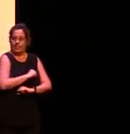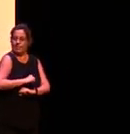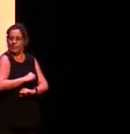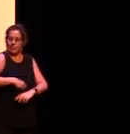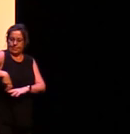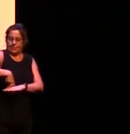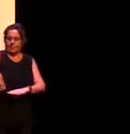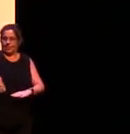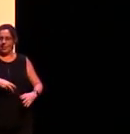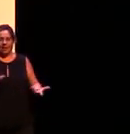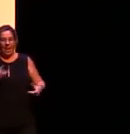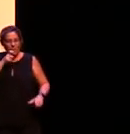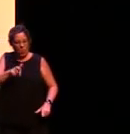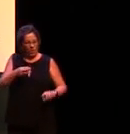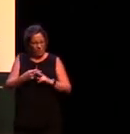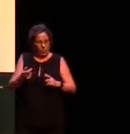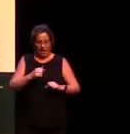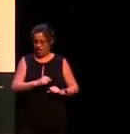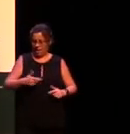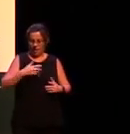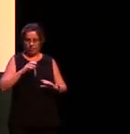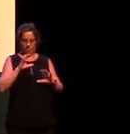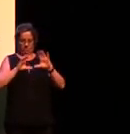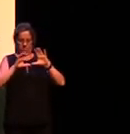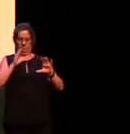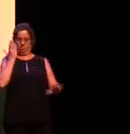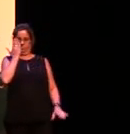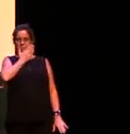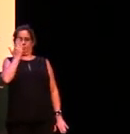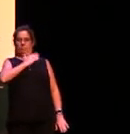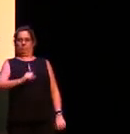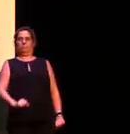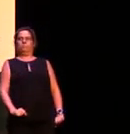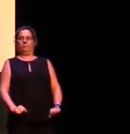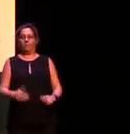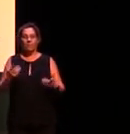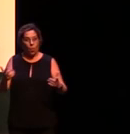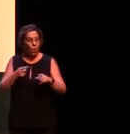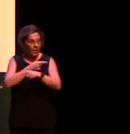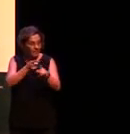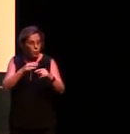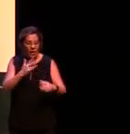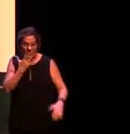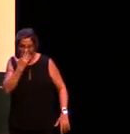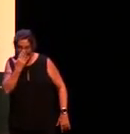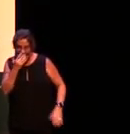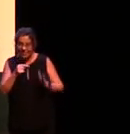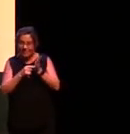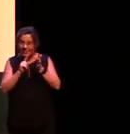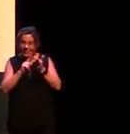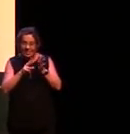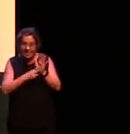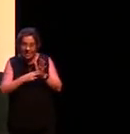we don't have a word for that and this next one by a word you will if you have teenagers you will relate to the